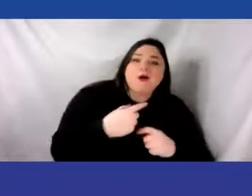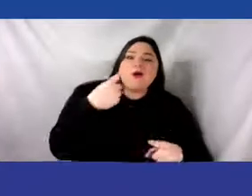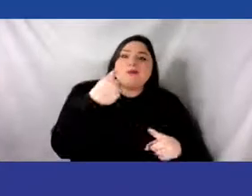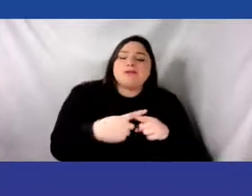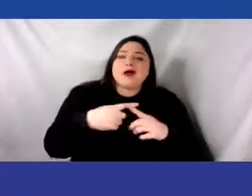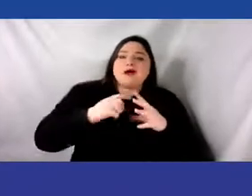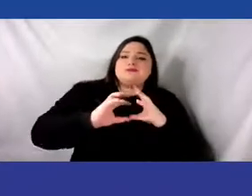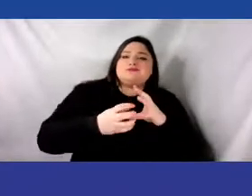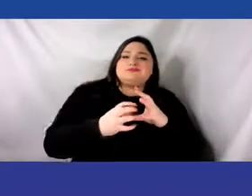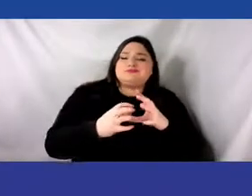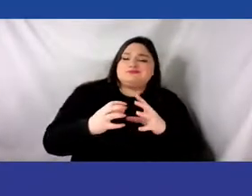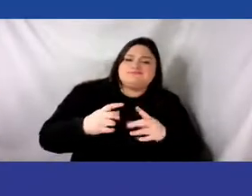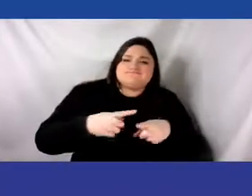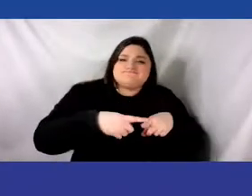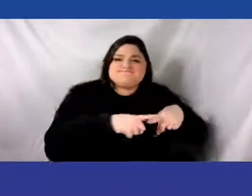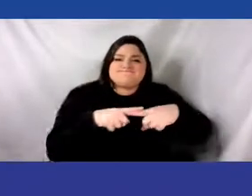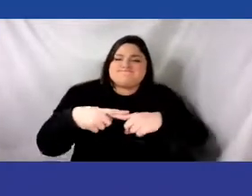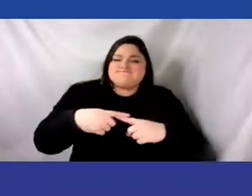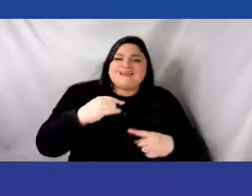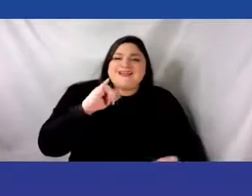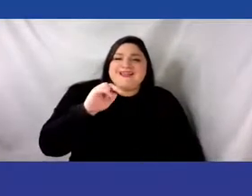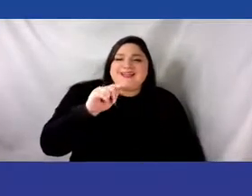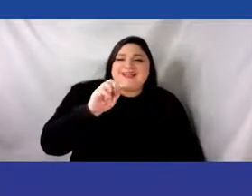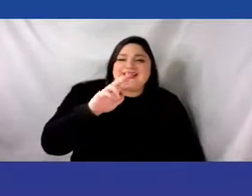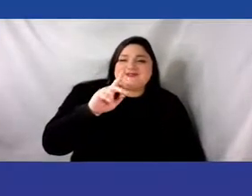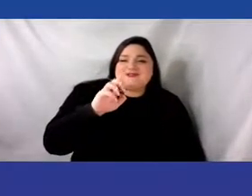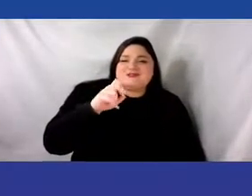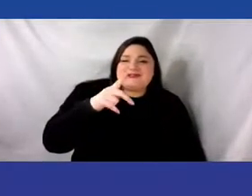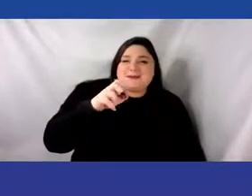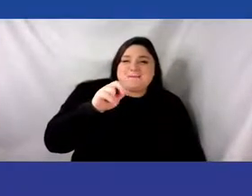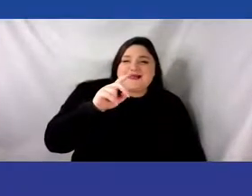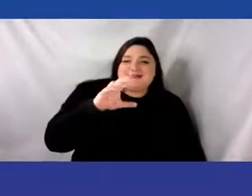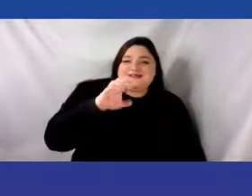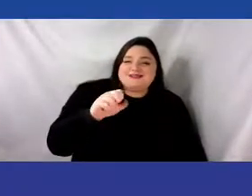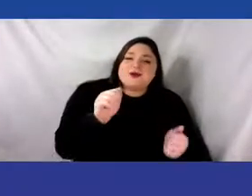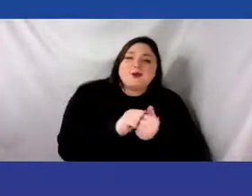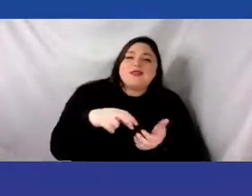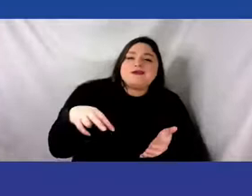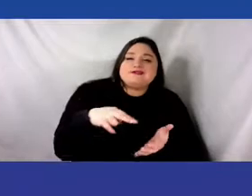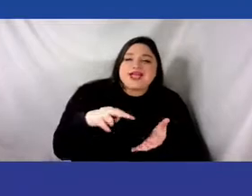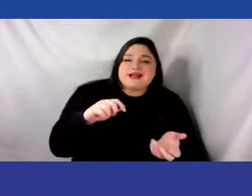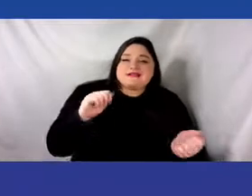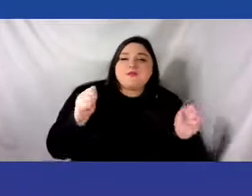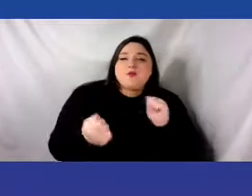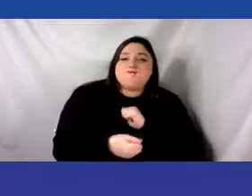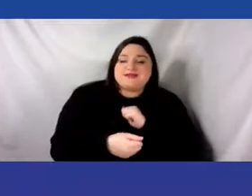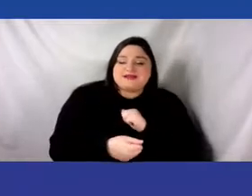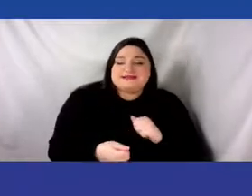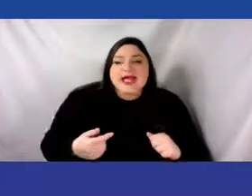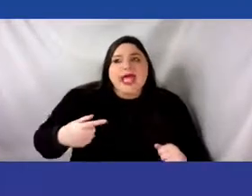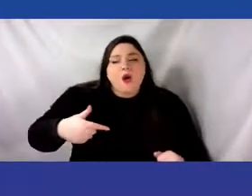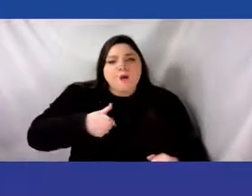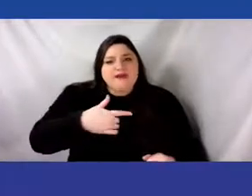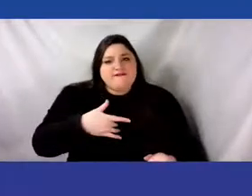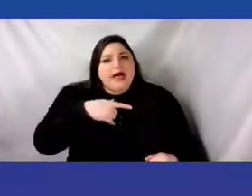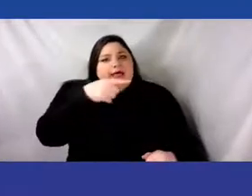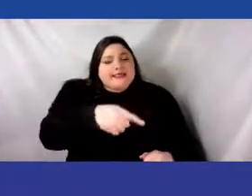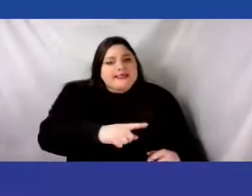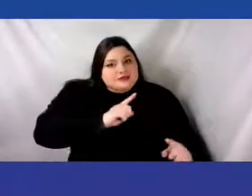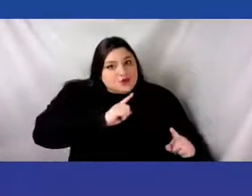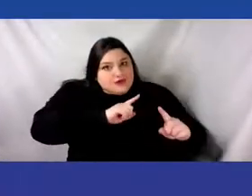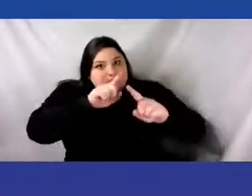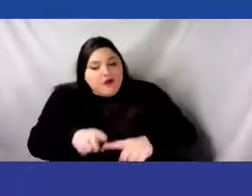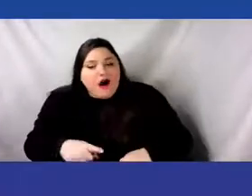social justice movements. They emerge in necessary response to economic inequity,